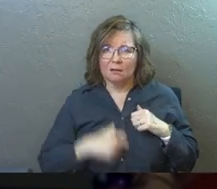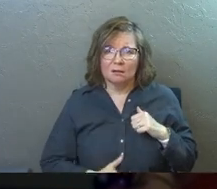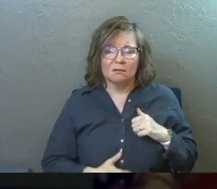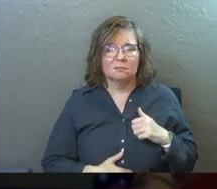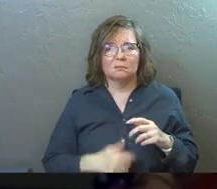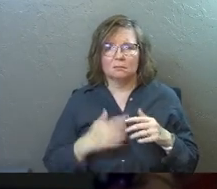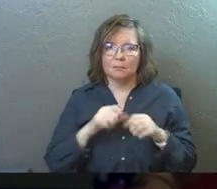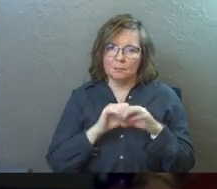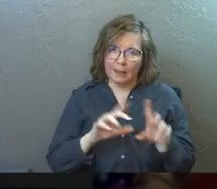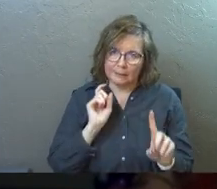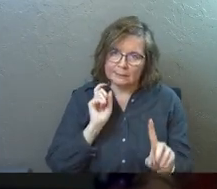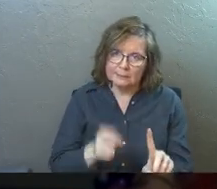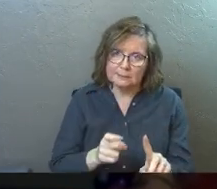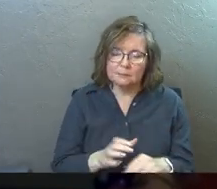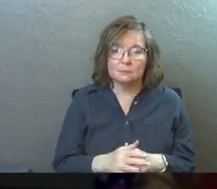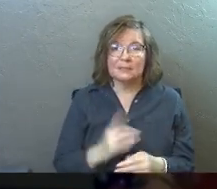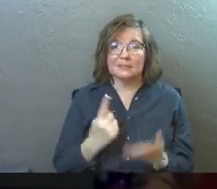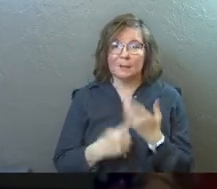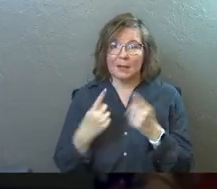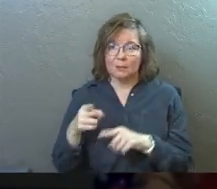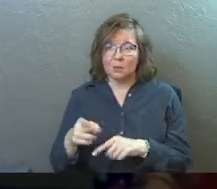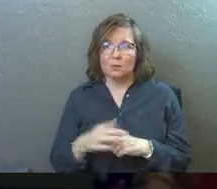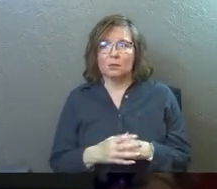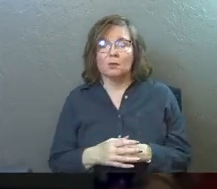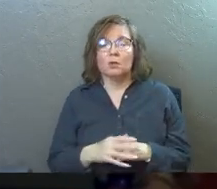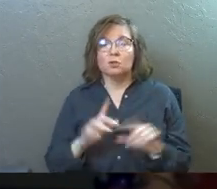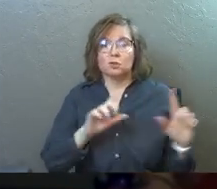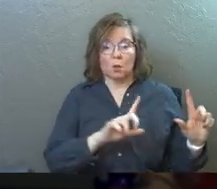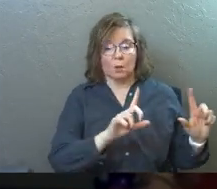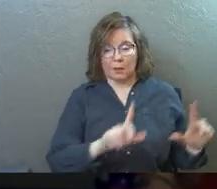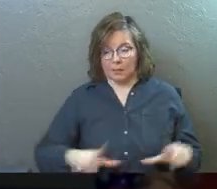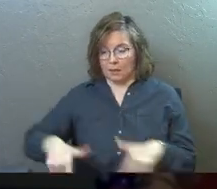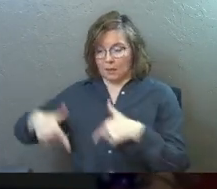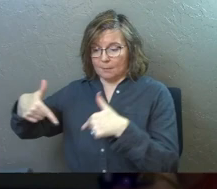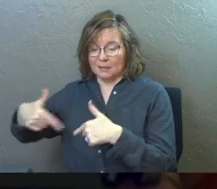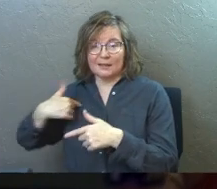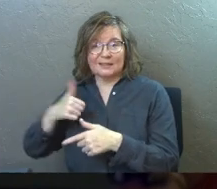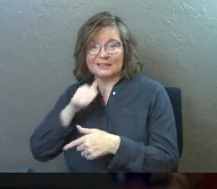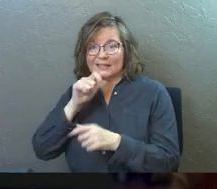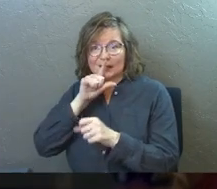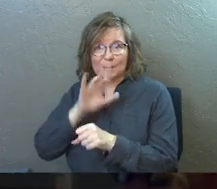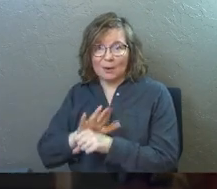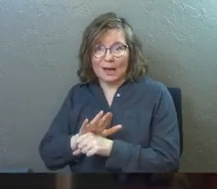So in the upside-down kingdom, Jesus does not promise power, privilege, or perks. Have you gotten that yet?